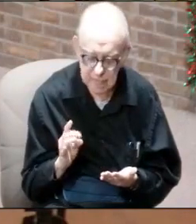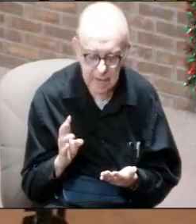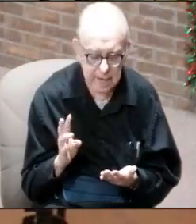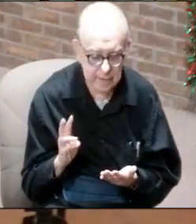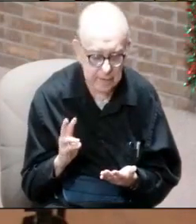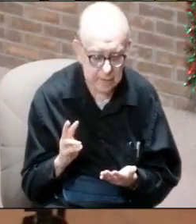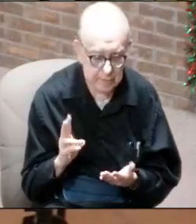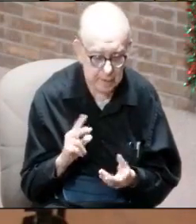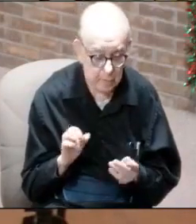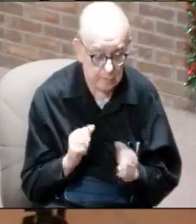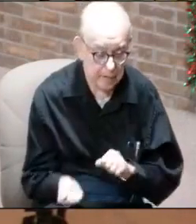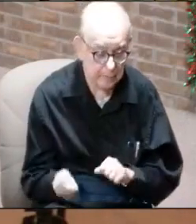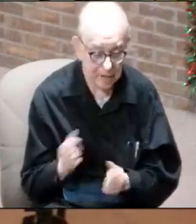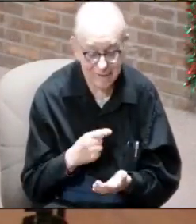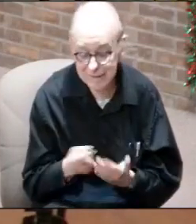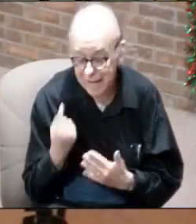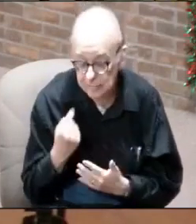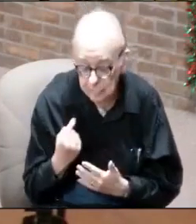baptized.